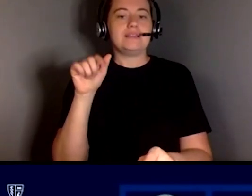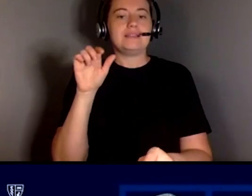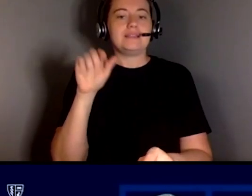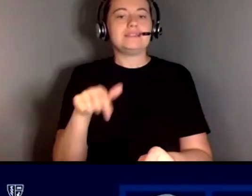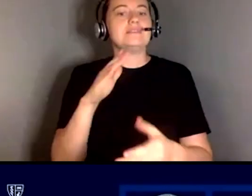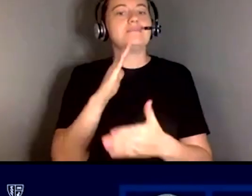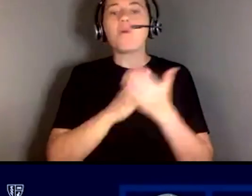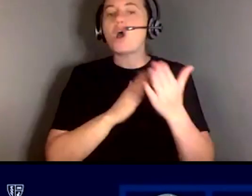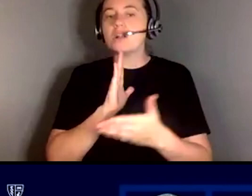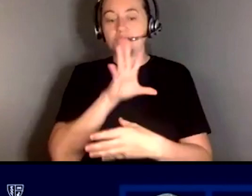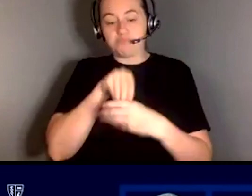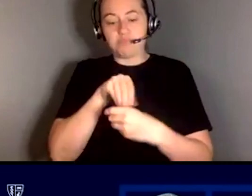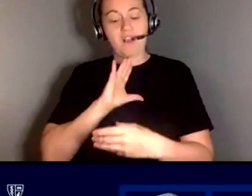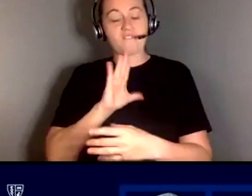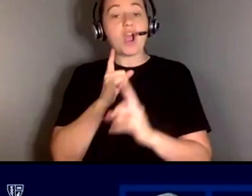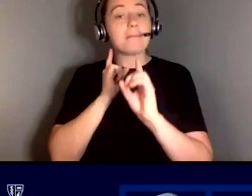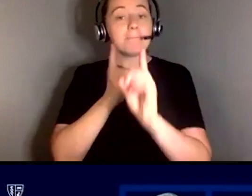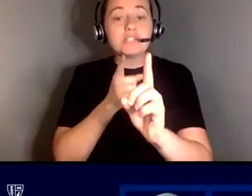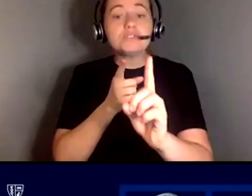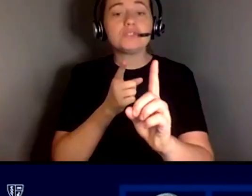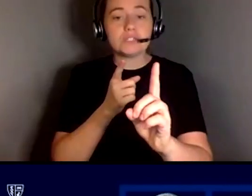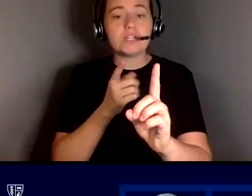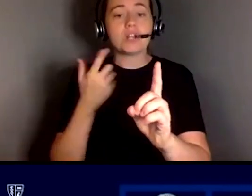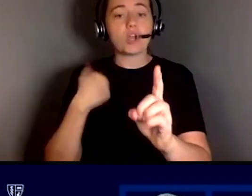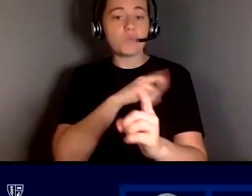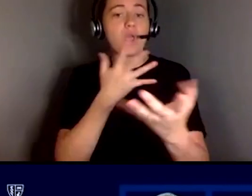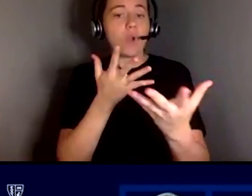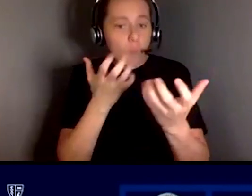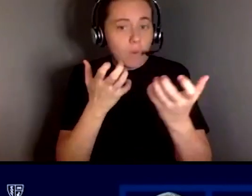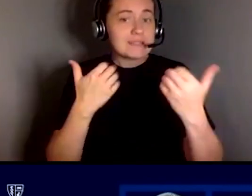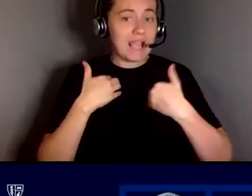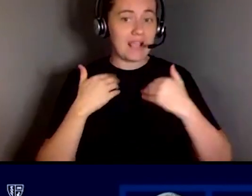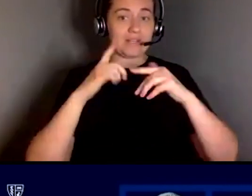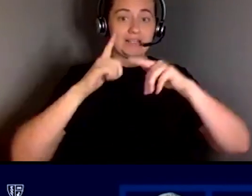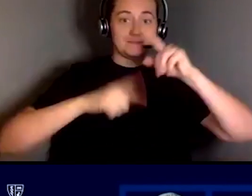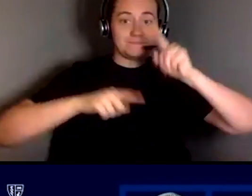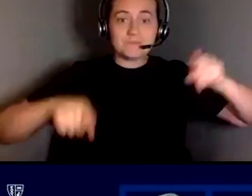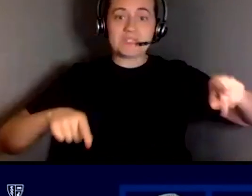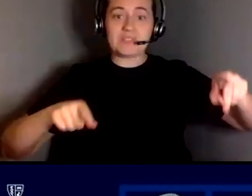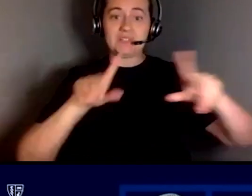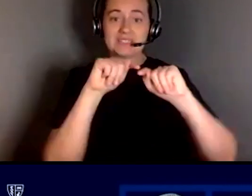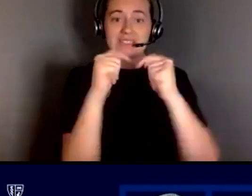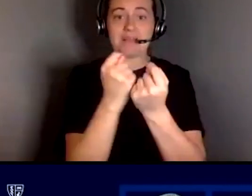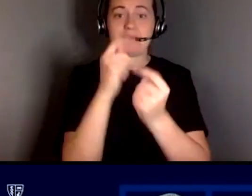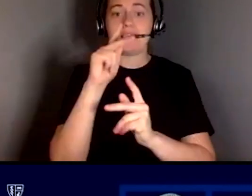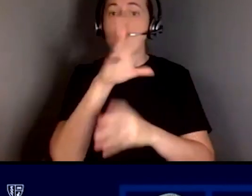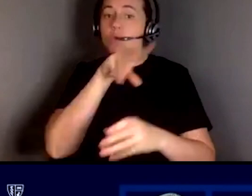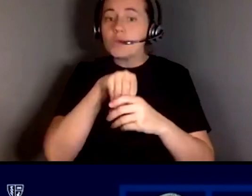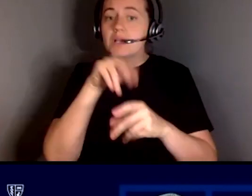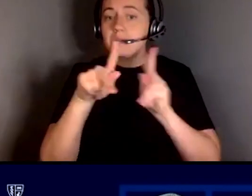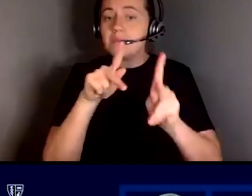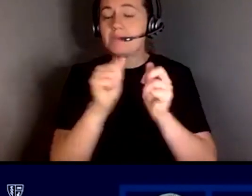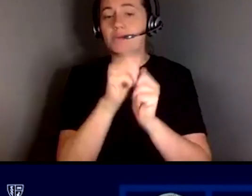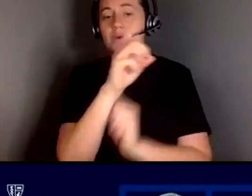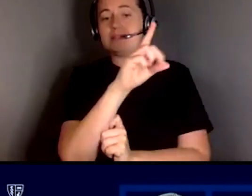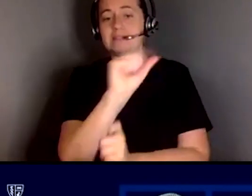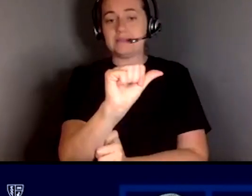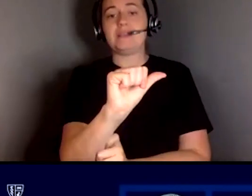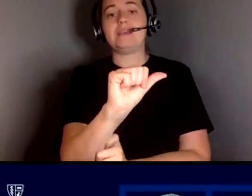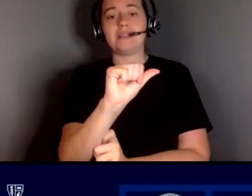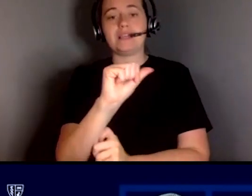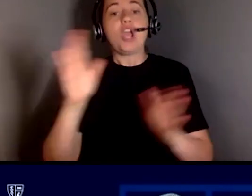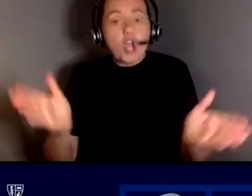you are looking to have a very diverse team and that includes people with disabilities encouraging them to disclose